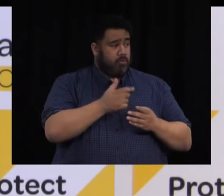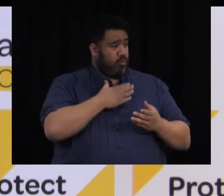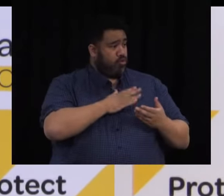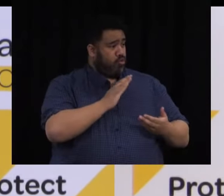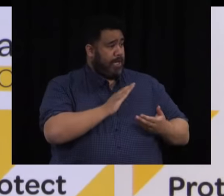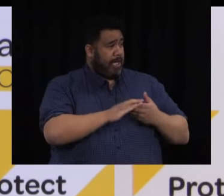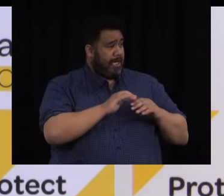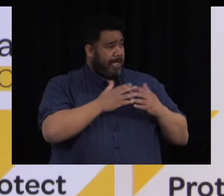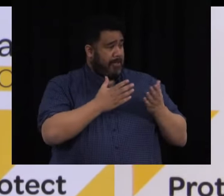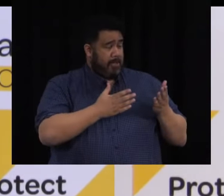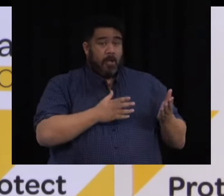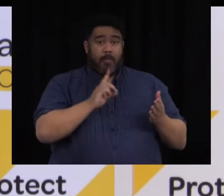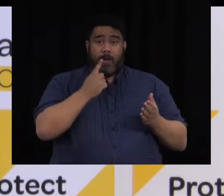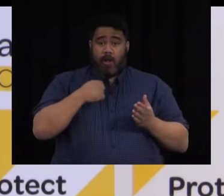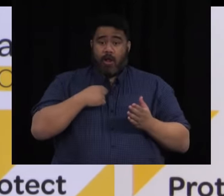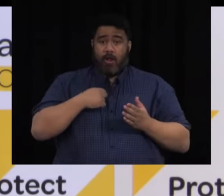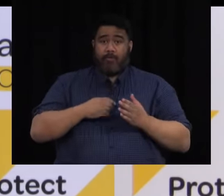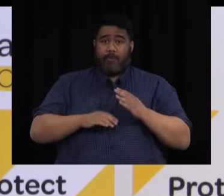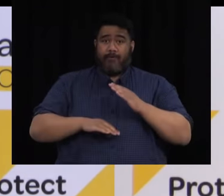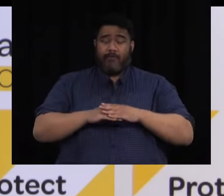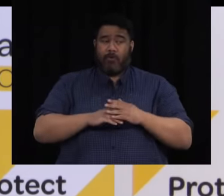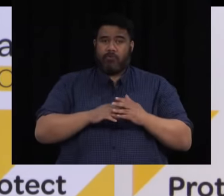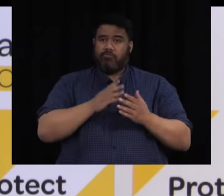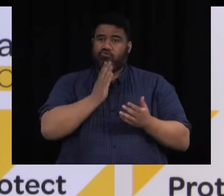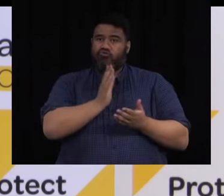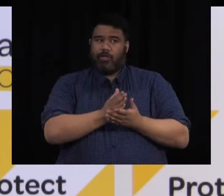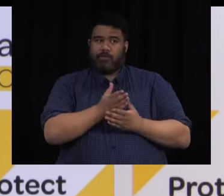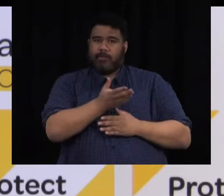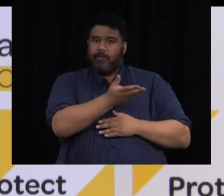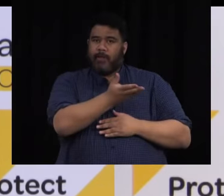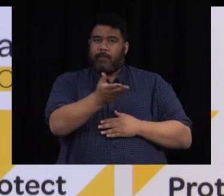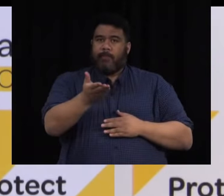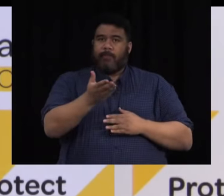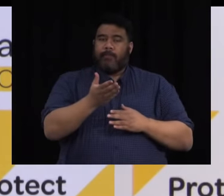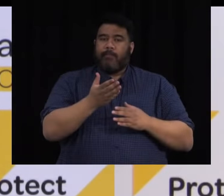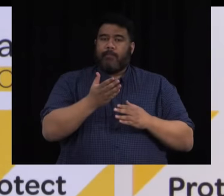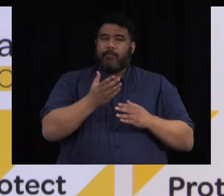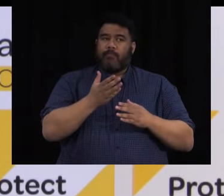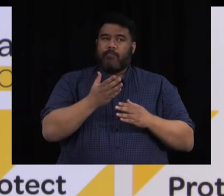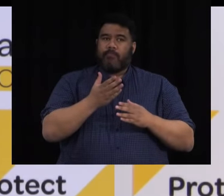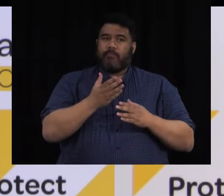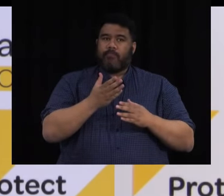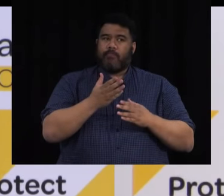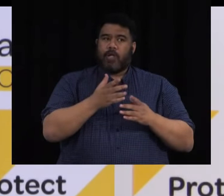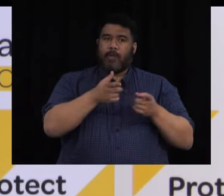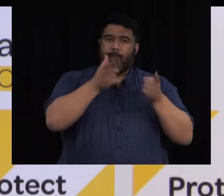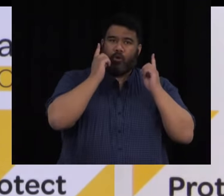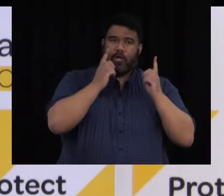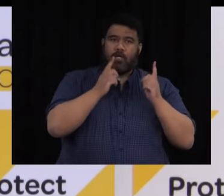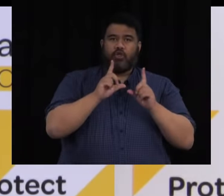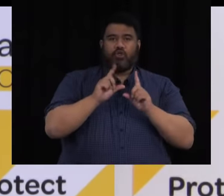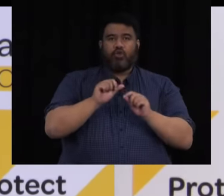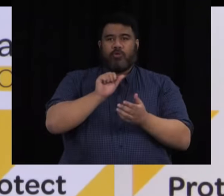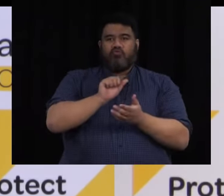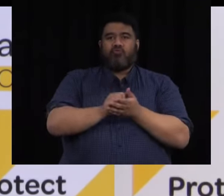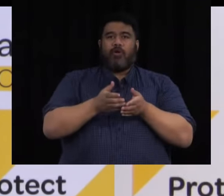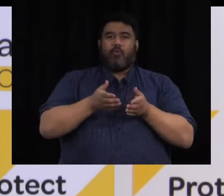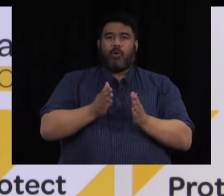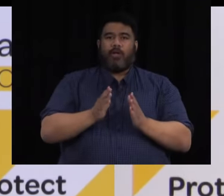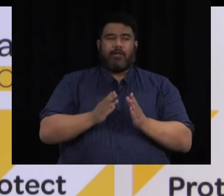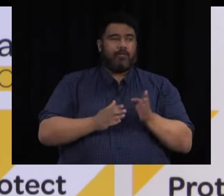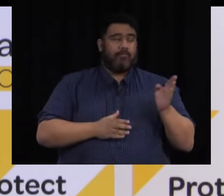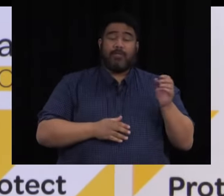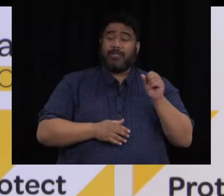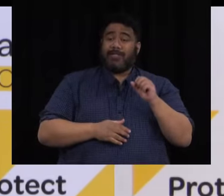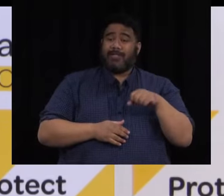that but I am absolutely confident that those RSC worker employers are going to be doing the right things. Yes, so the